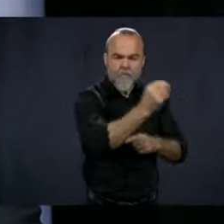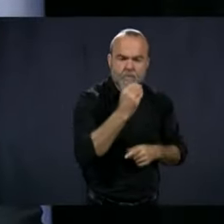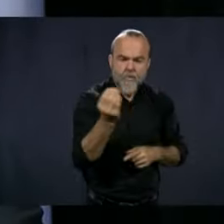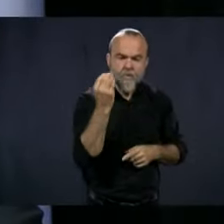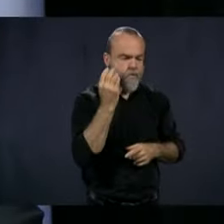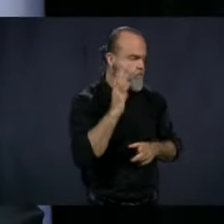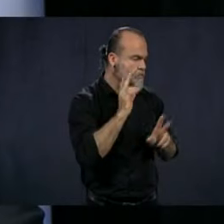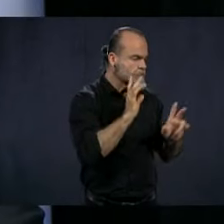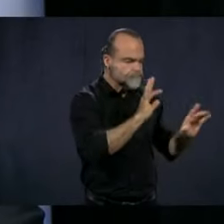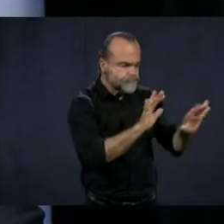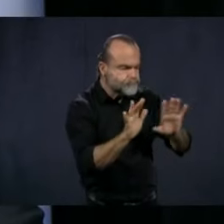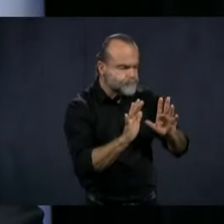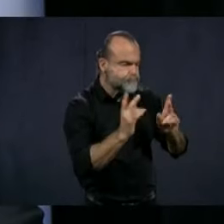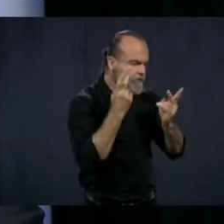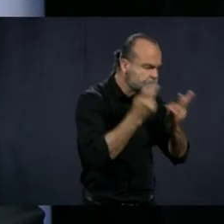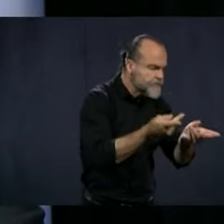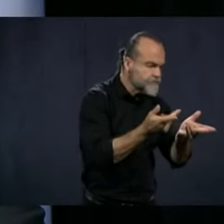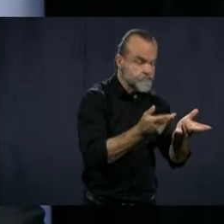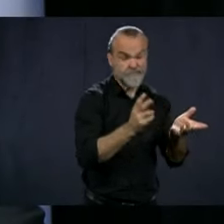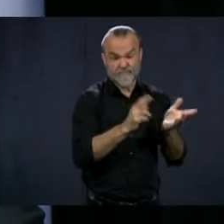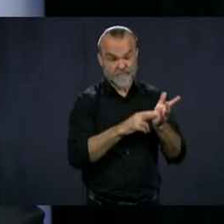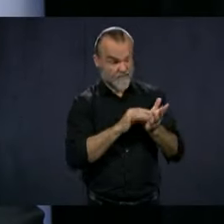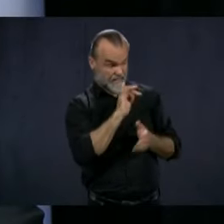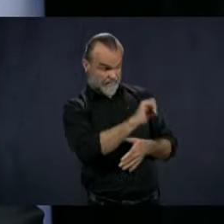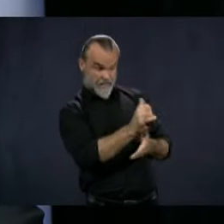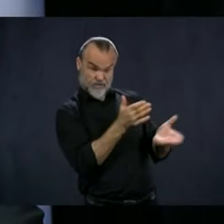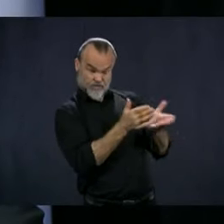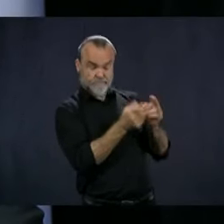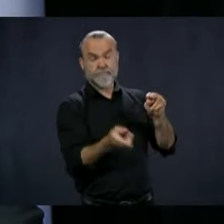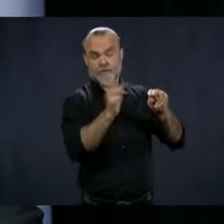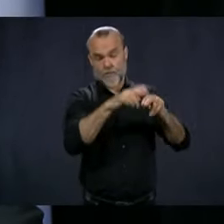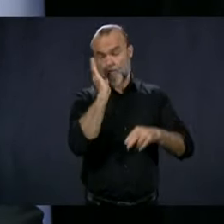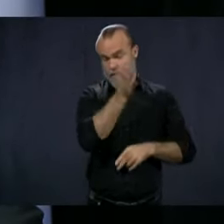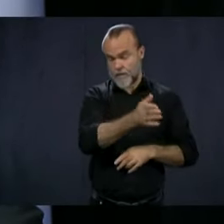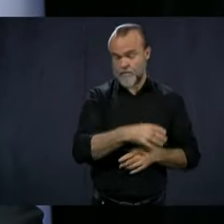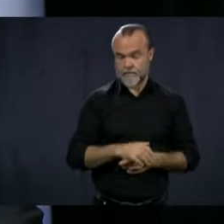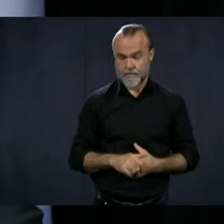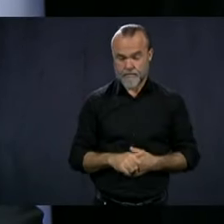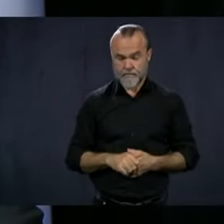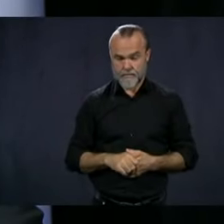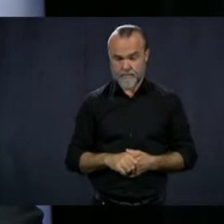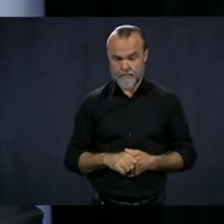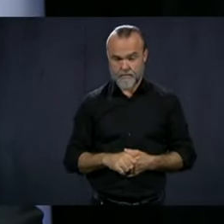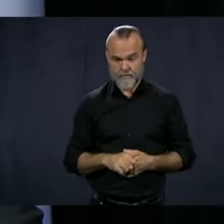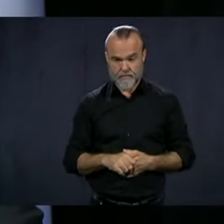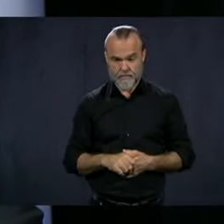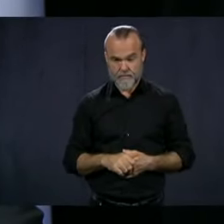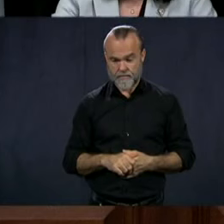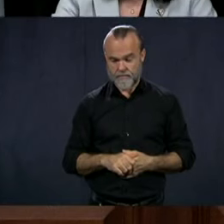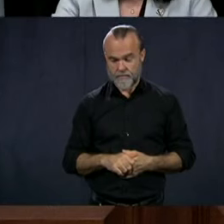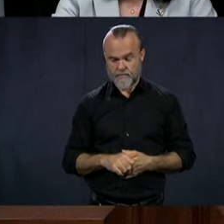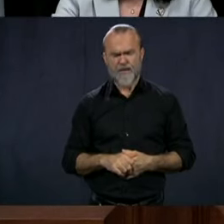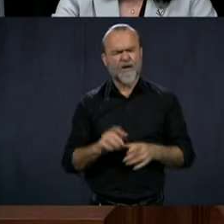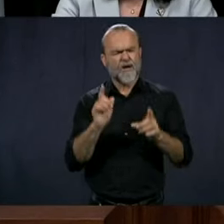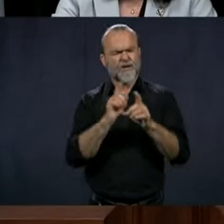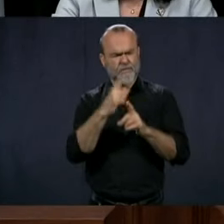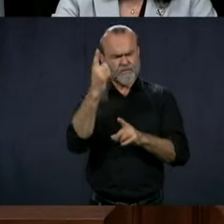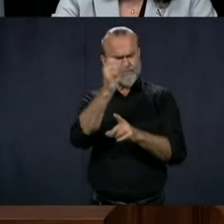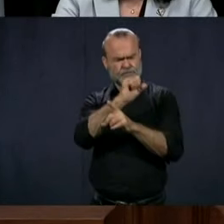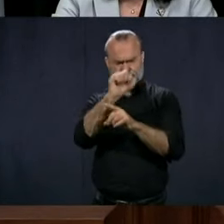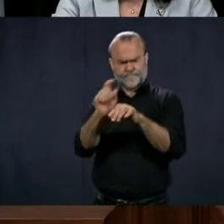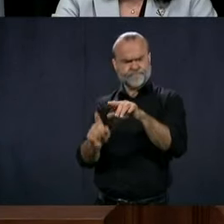different residences. So we'll increase those services. Okay. And there's a specific case at